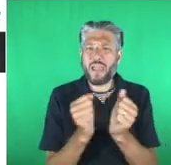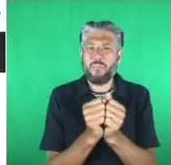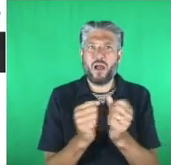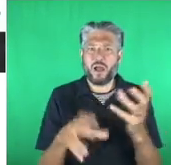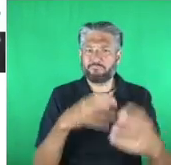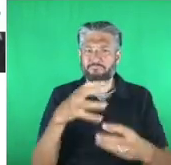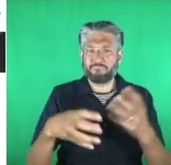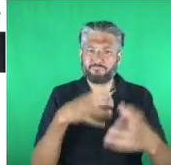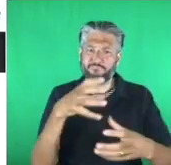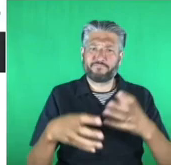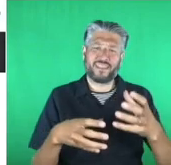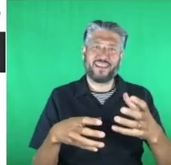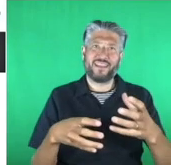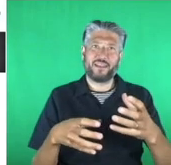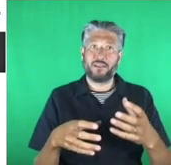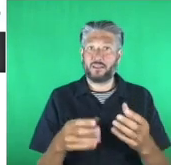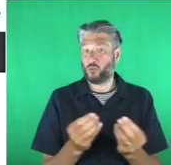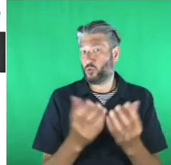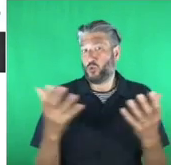Too much paper.